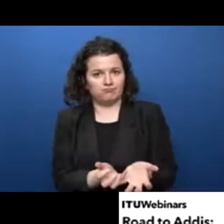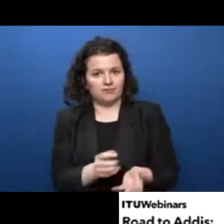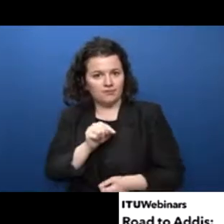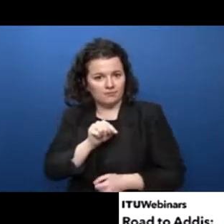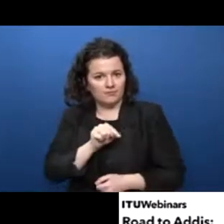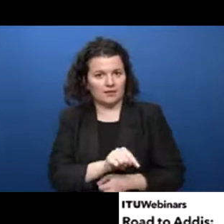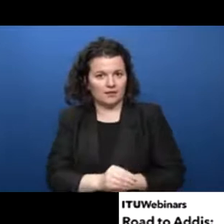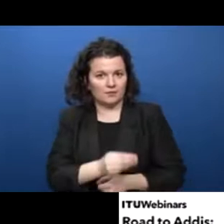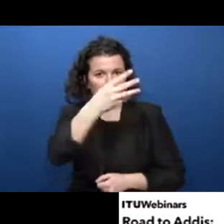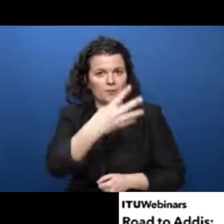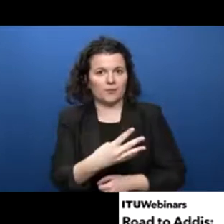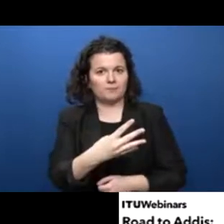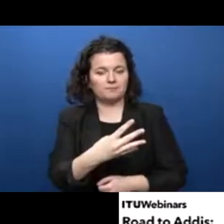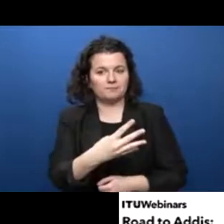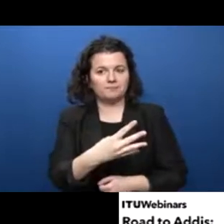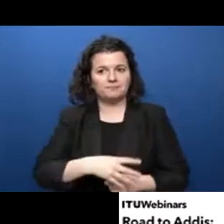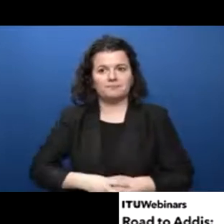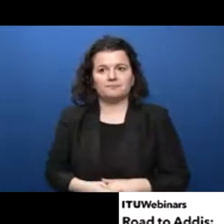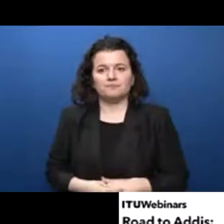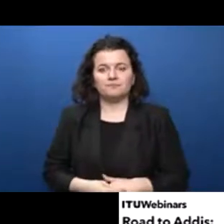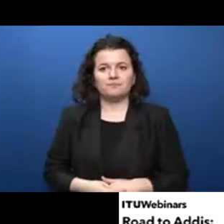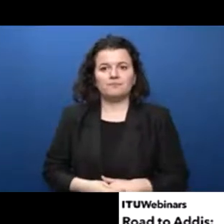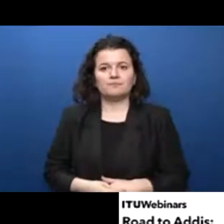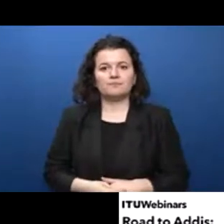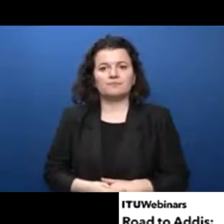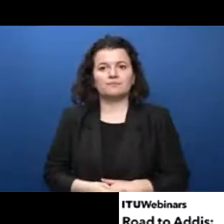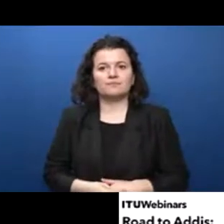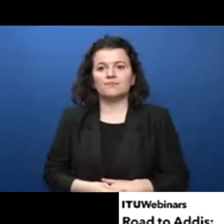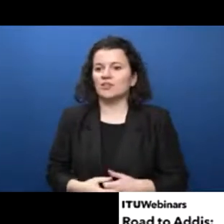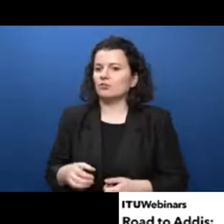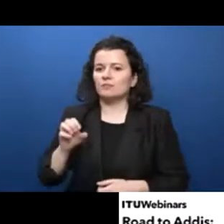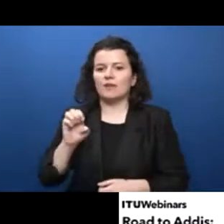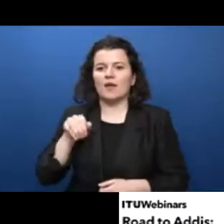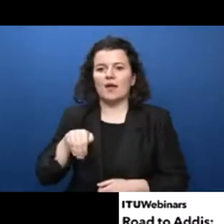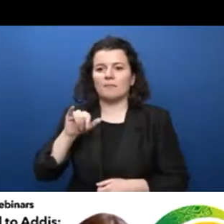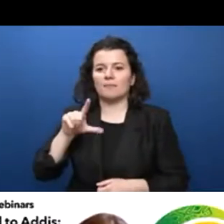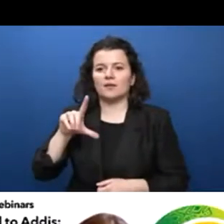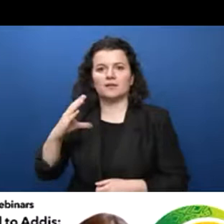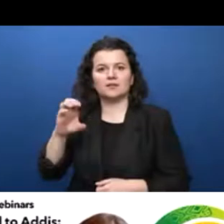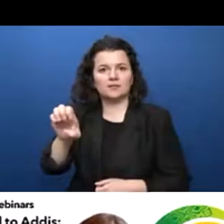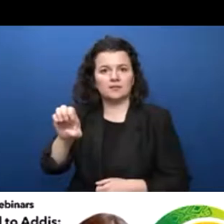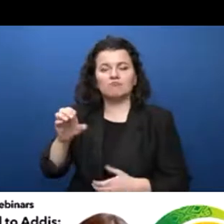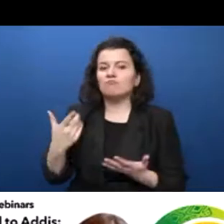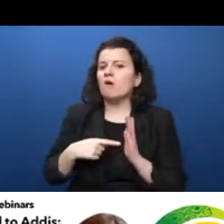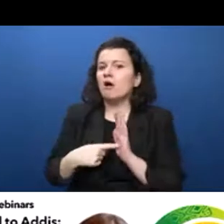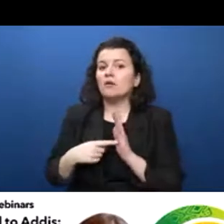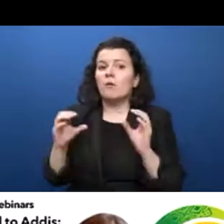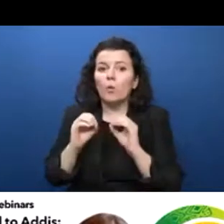interface. So Emilce, how, what would your life look like without access to ICTs?